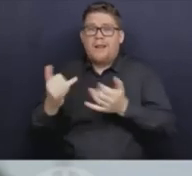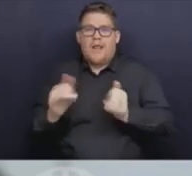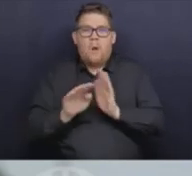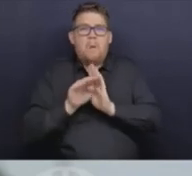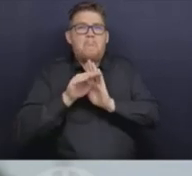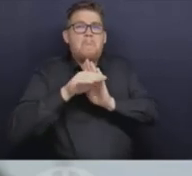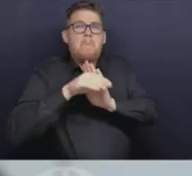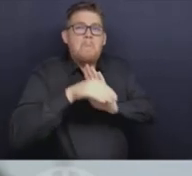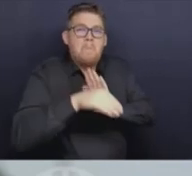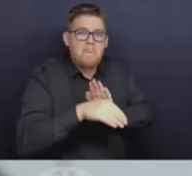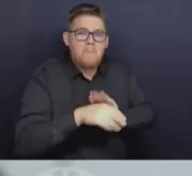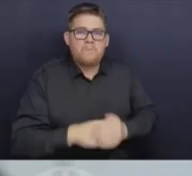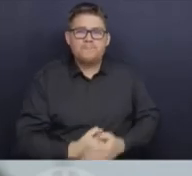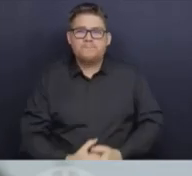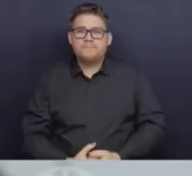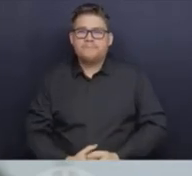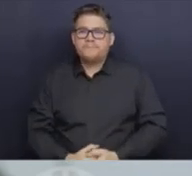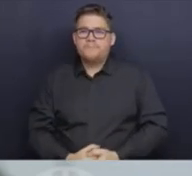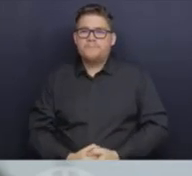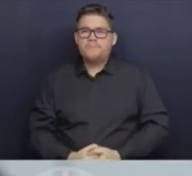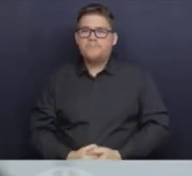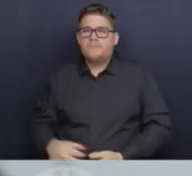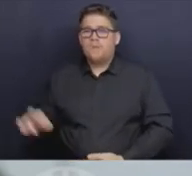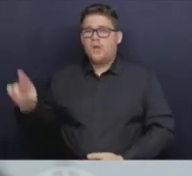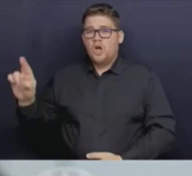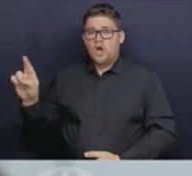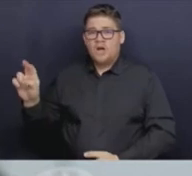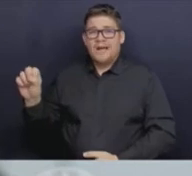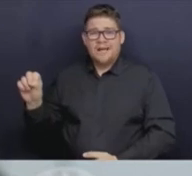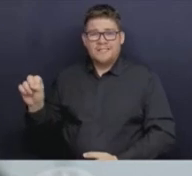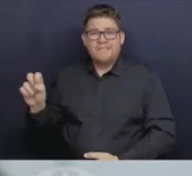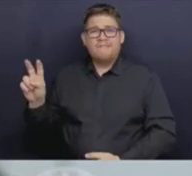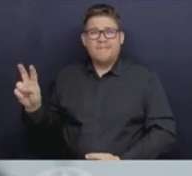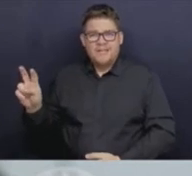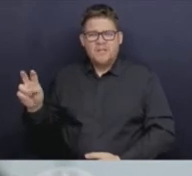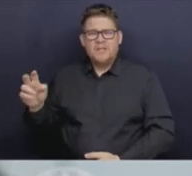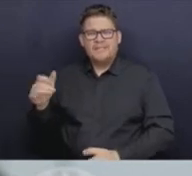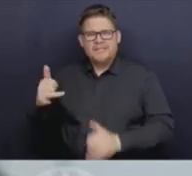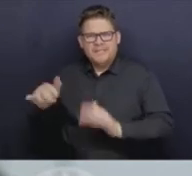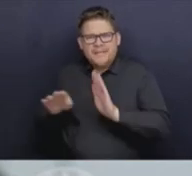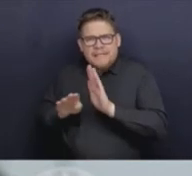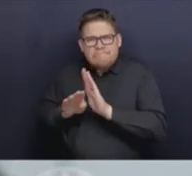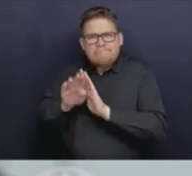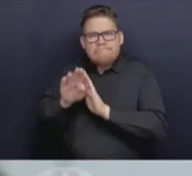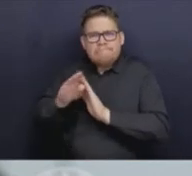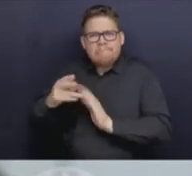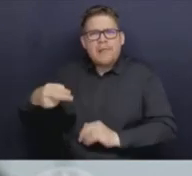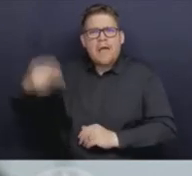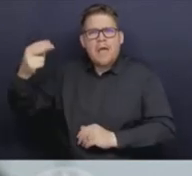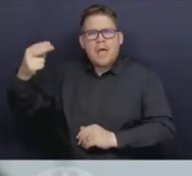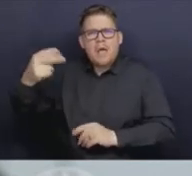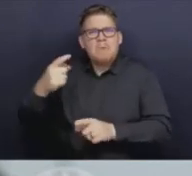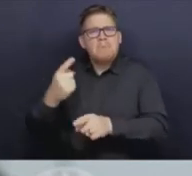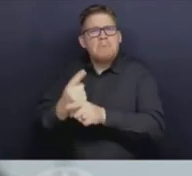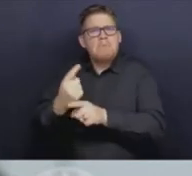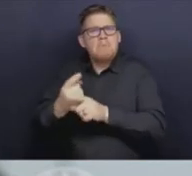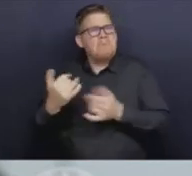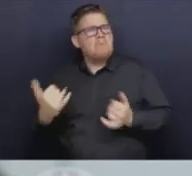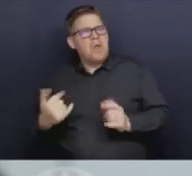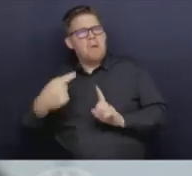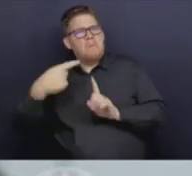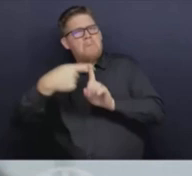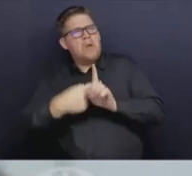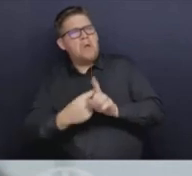to stay high. It's now at where we would expect it to see this time of year. And it's leveling off. And COVID has